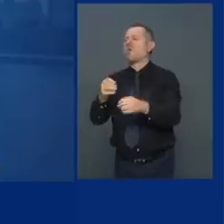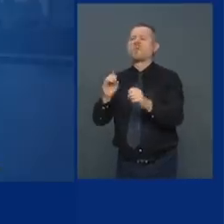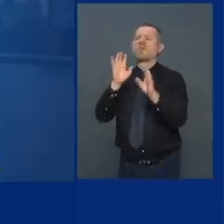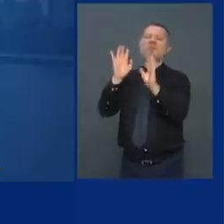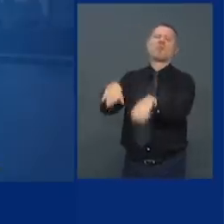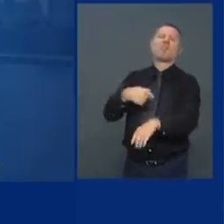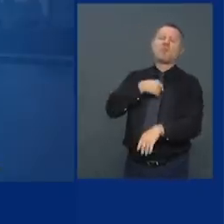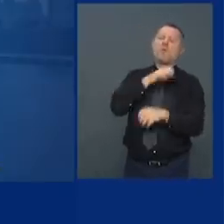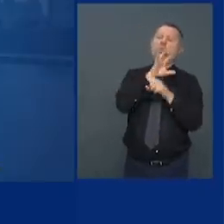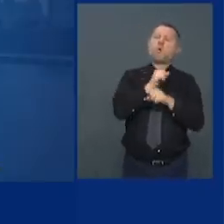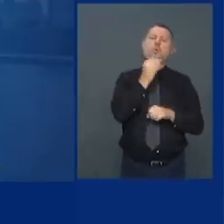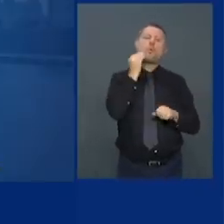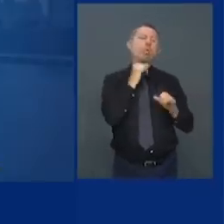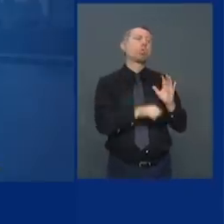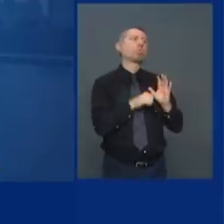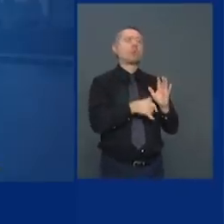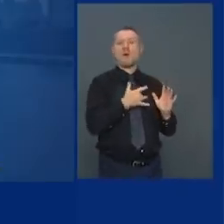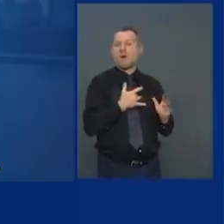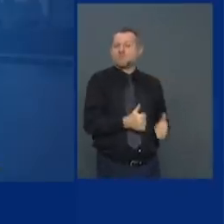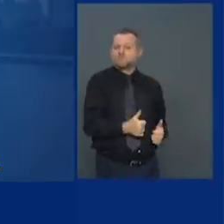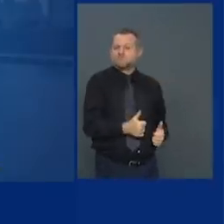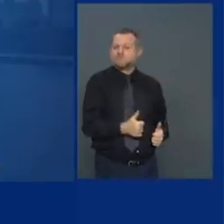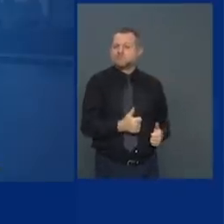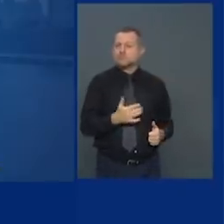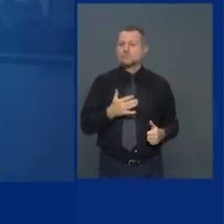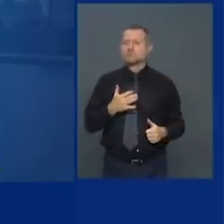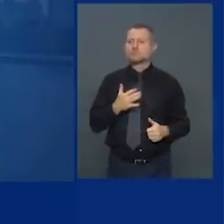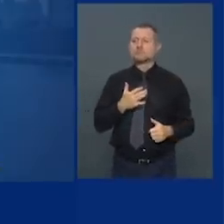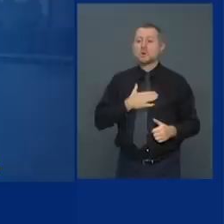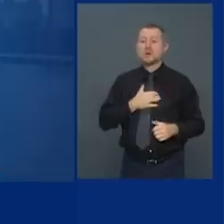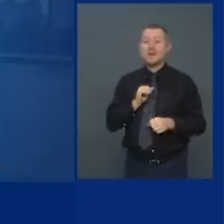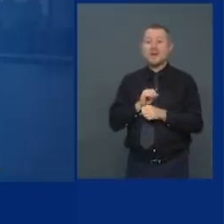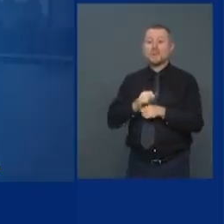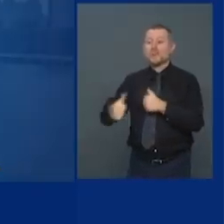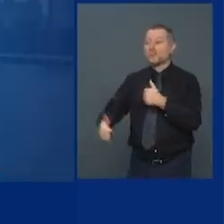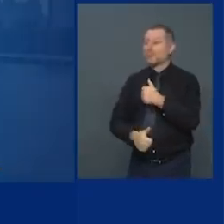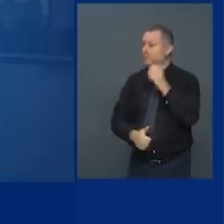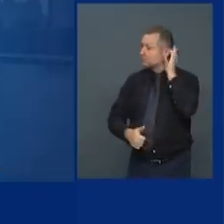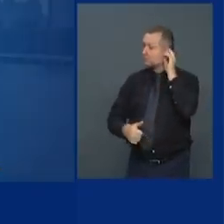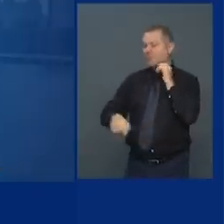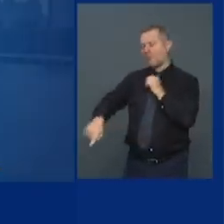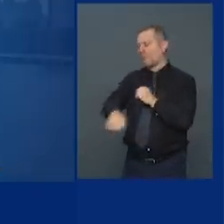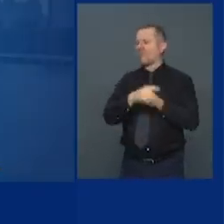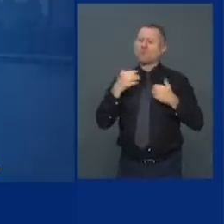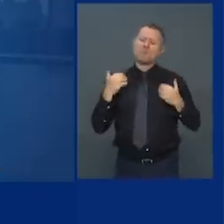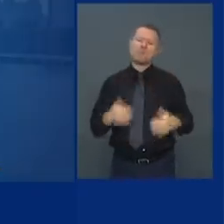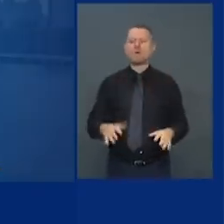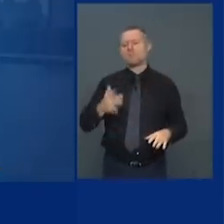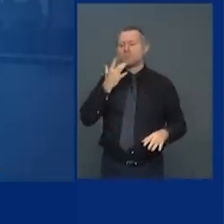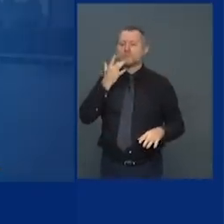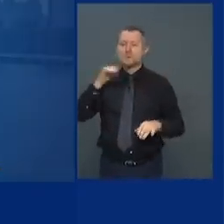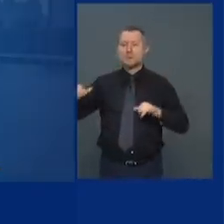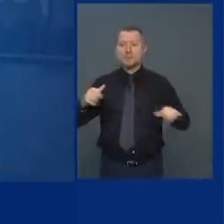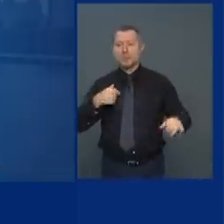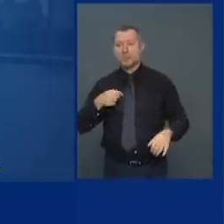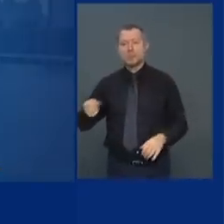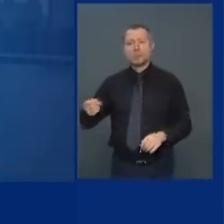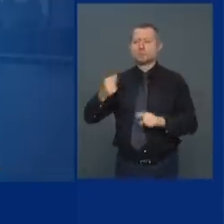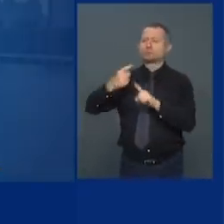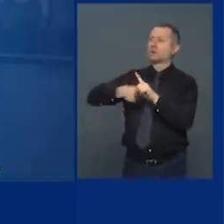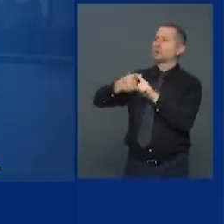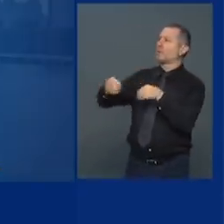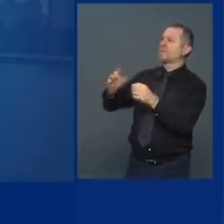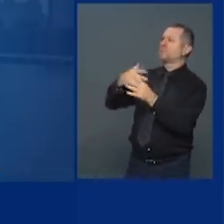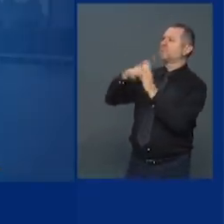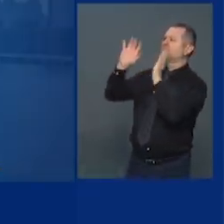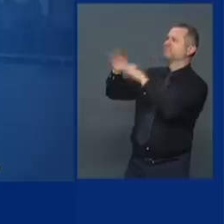week and I'm not having my employees come back I like it better I can give up the office space they work from home or